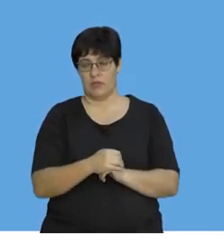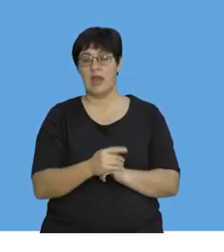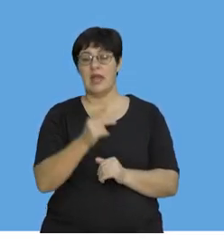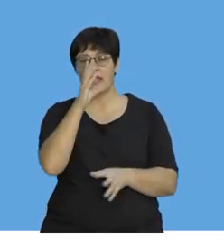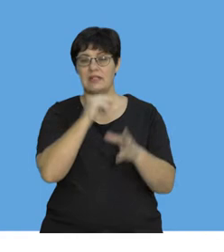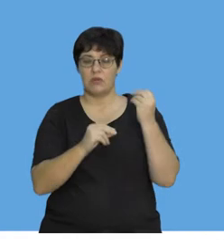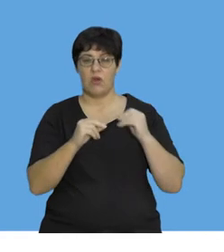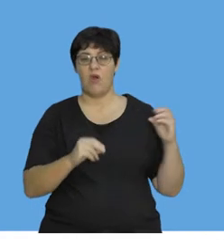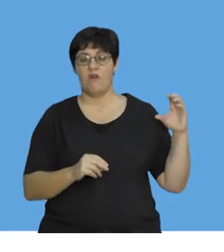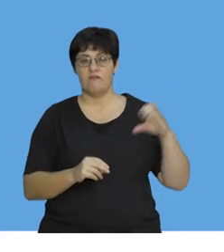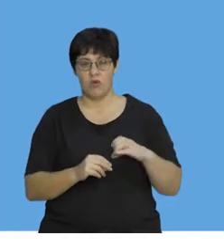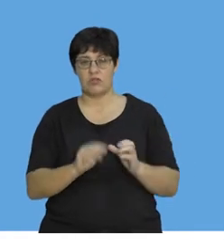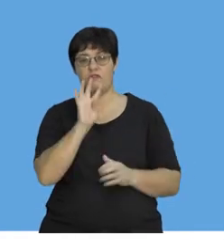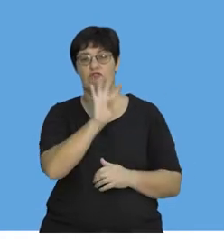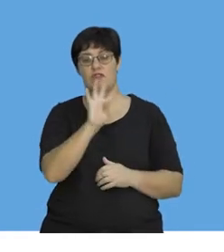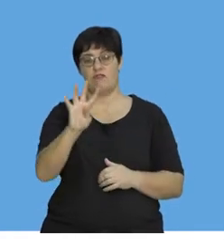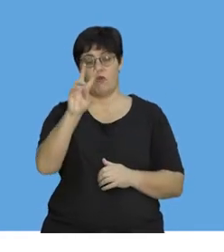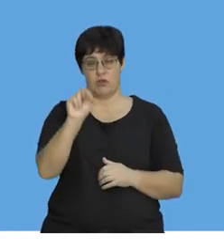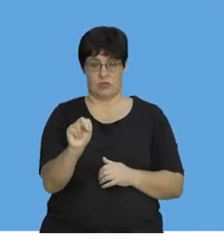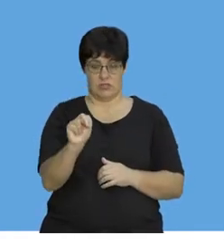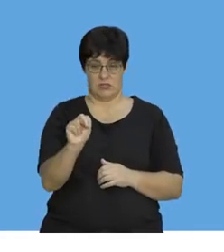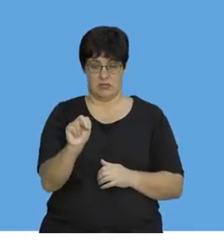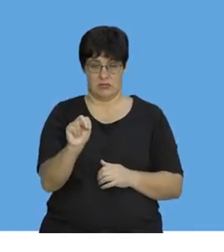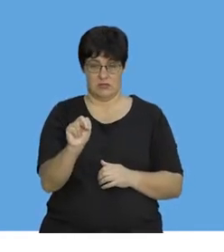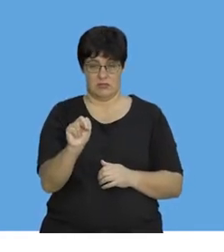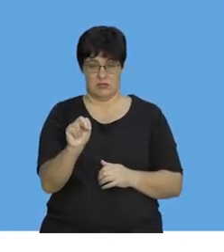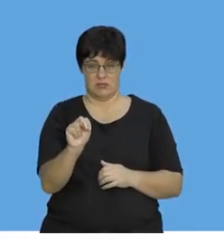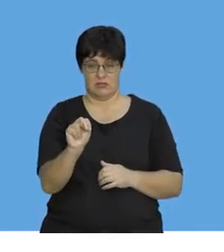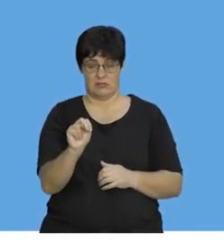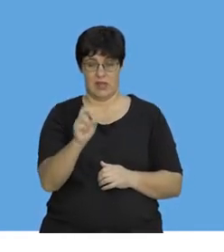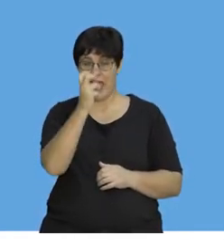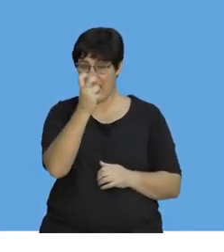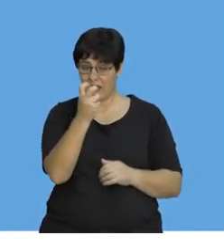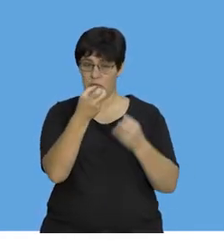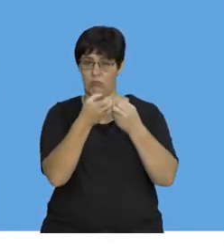experienced a force of 44 Newtons. The egg broke.